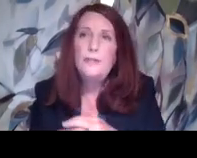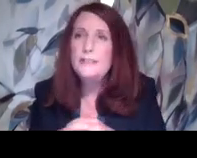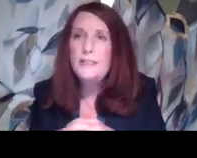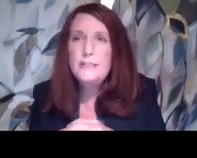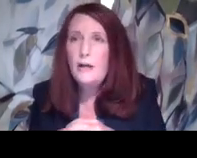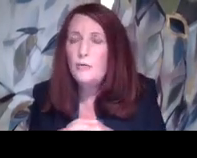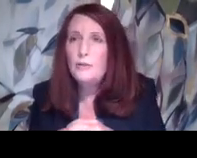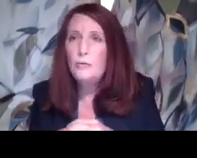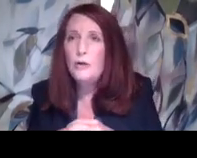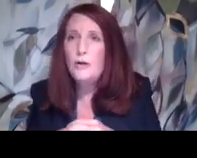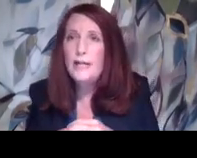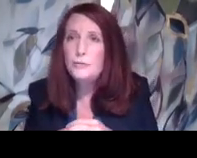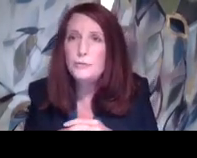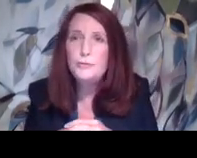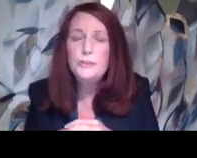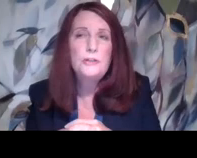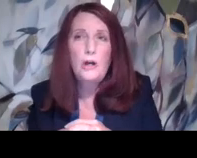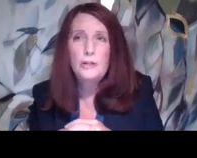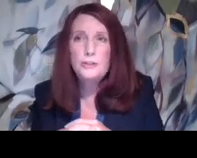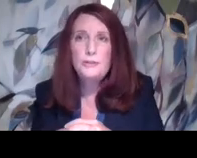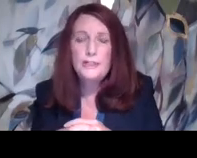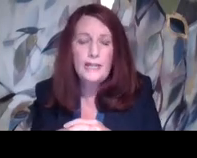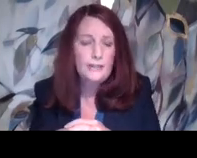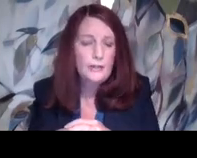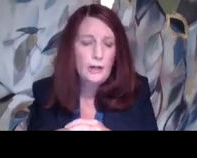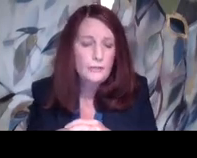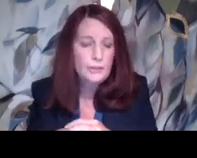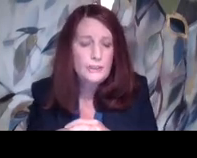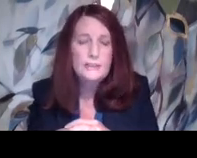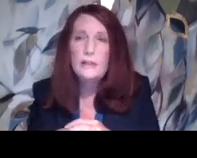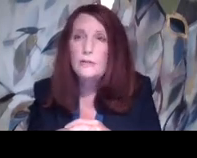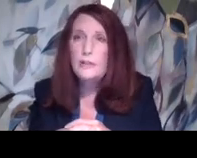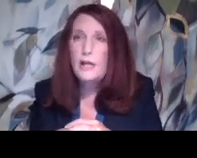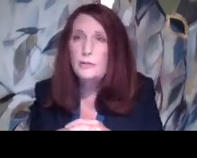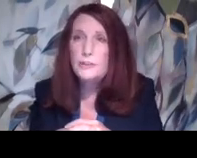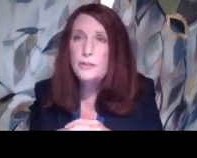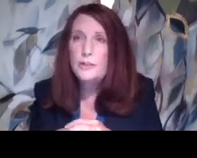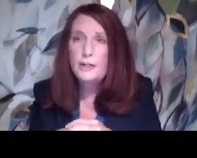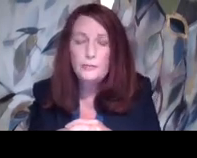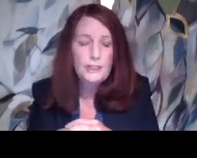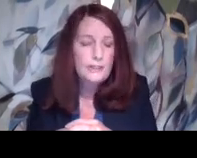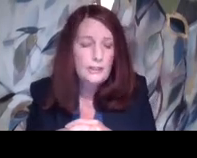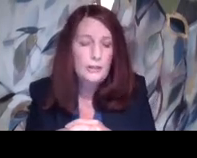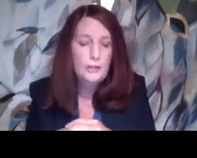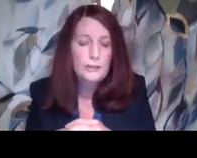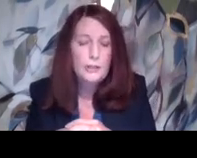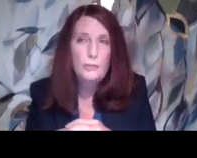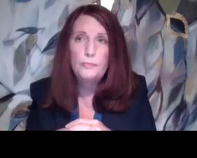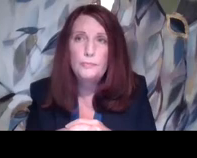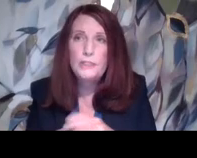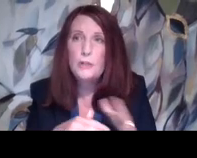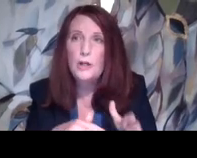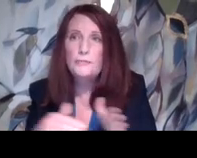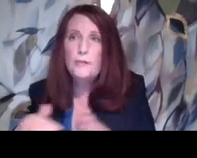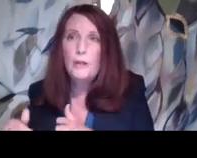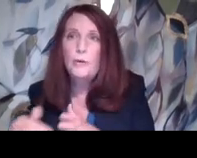just like Francine's now no longer a high school student. She's a college student and, um, she's got a good start there. But they, these, uh,